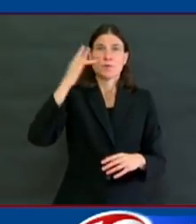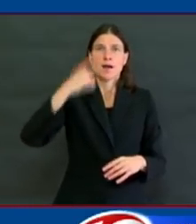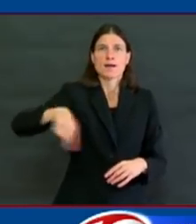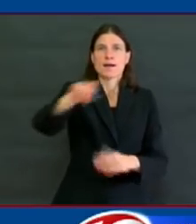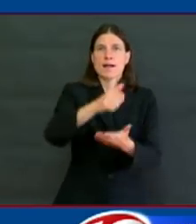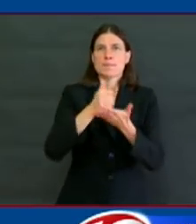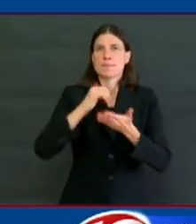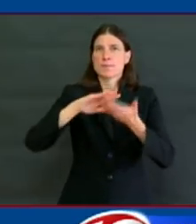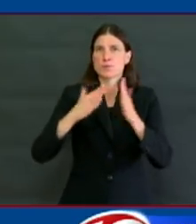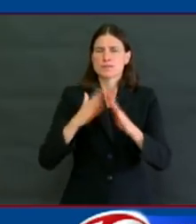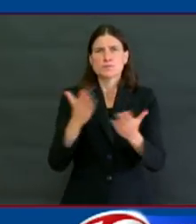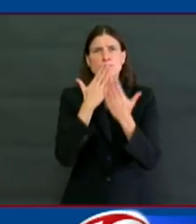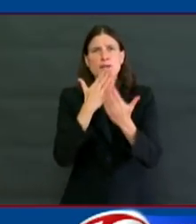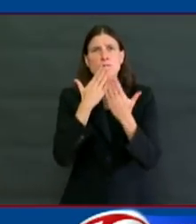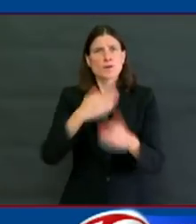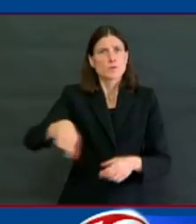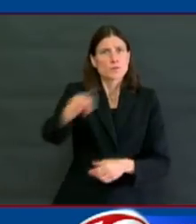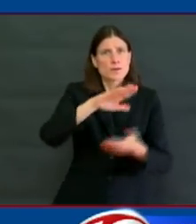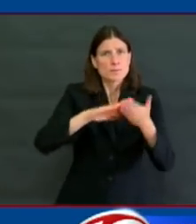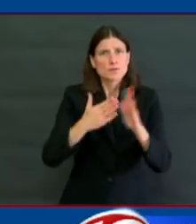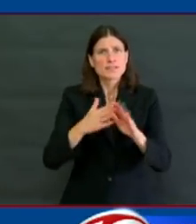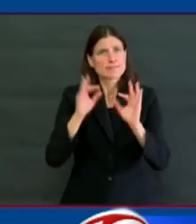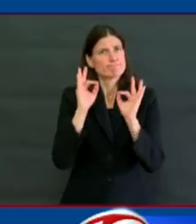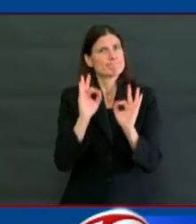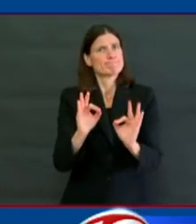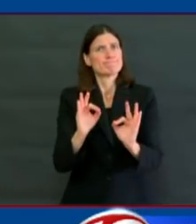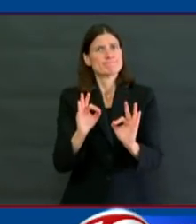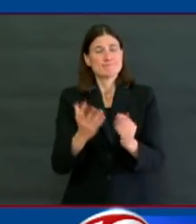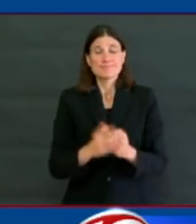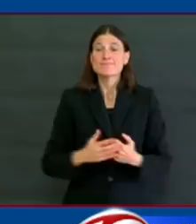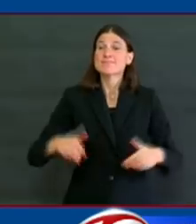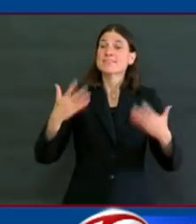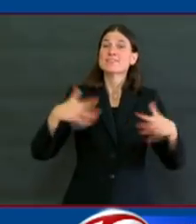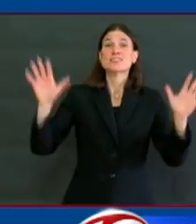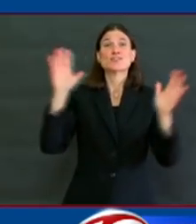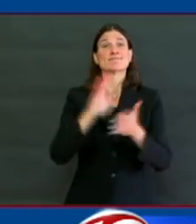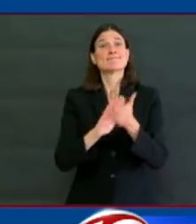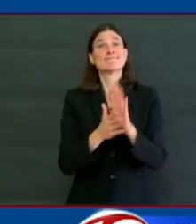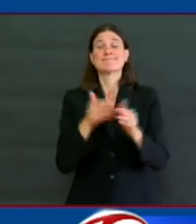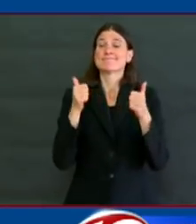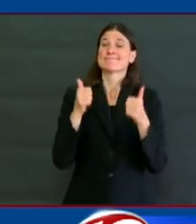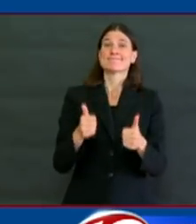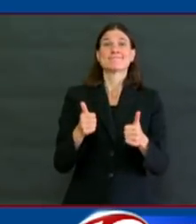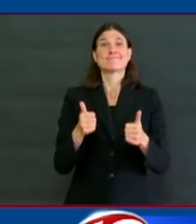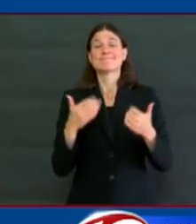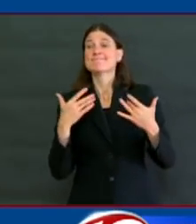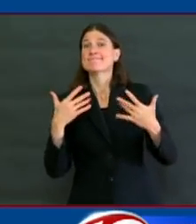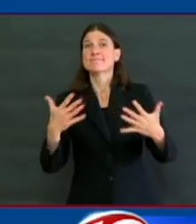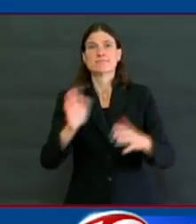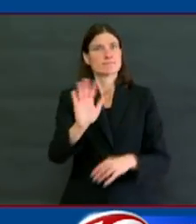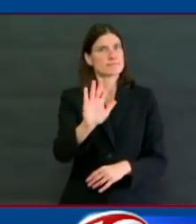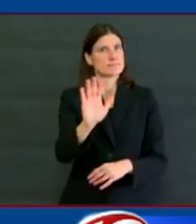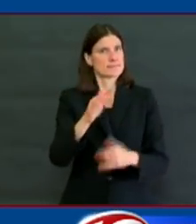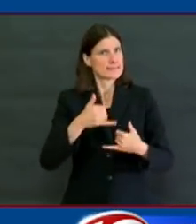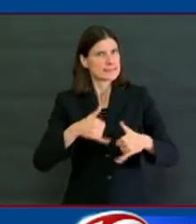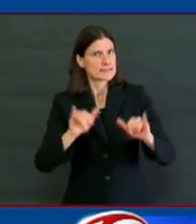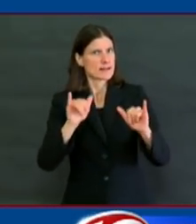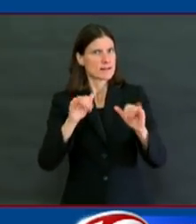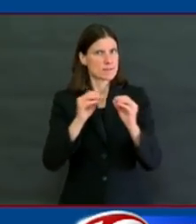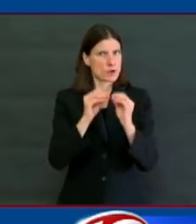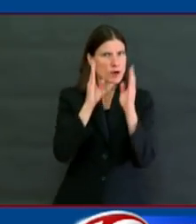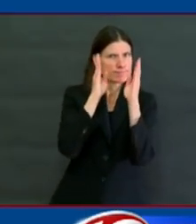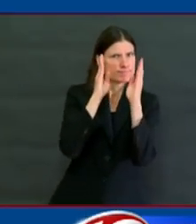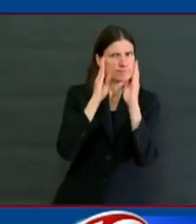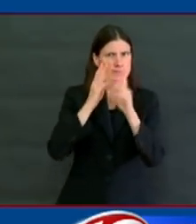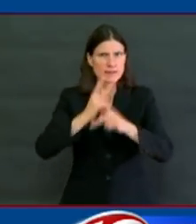woods, just take a breath. Take a breath with me that we're doing the right things, and we're doing a good job, and we are in a good